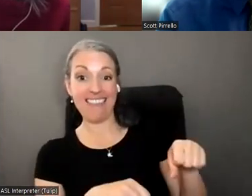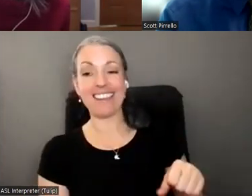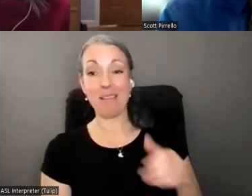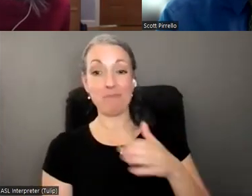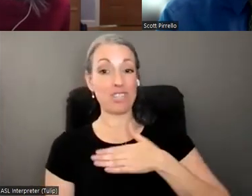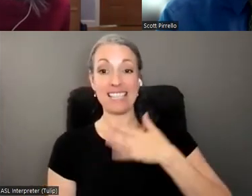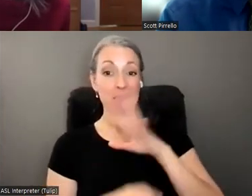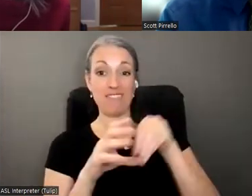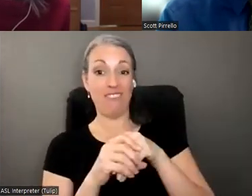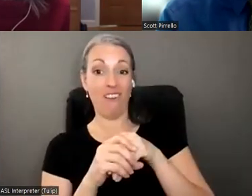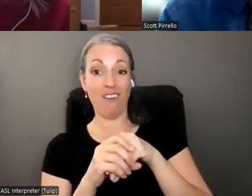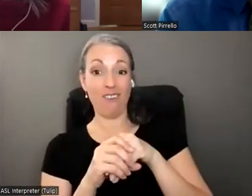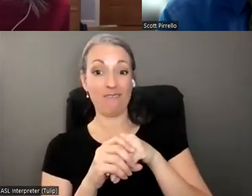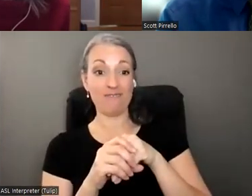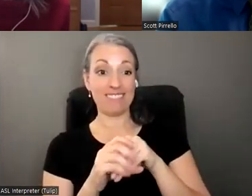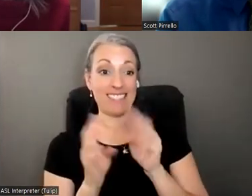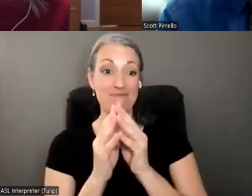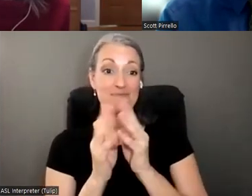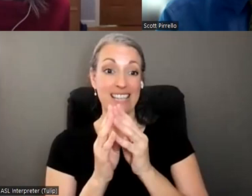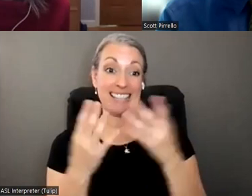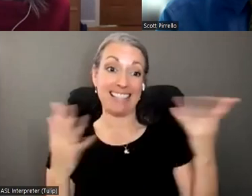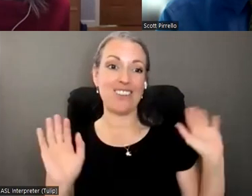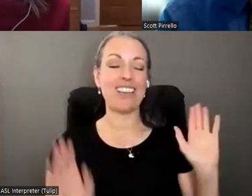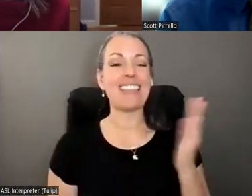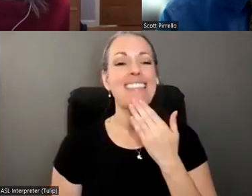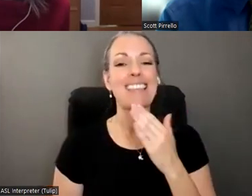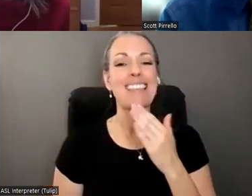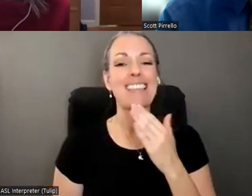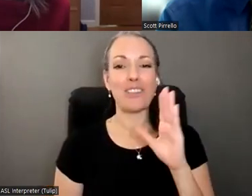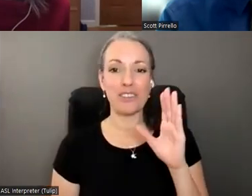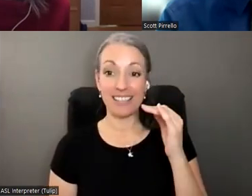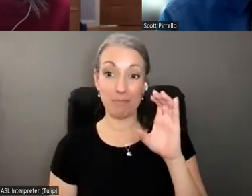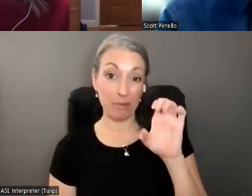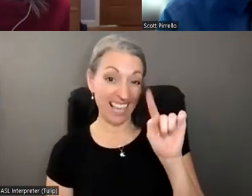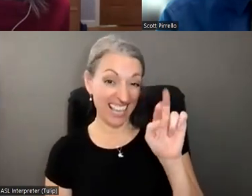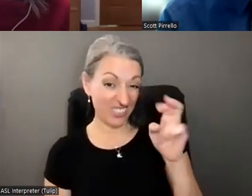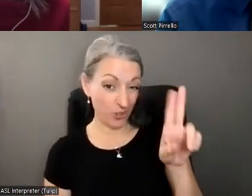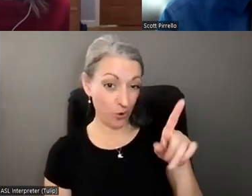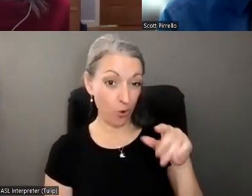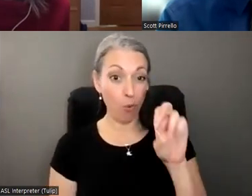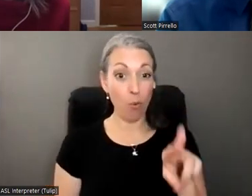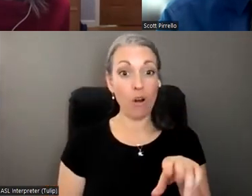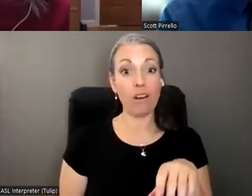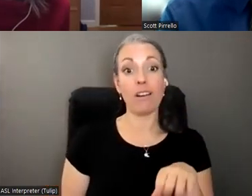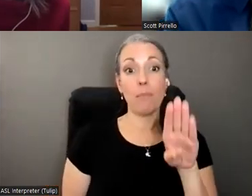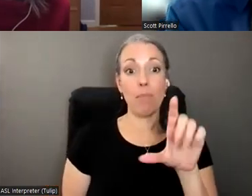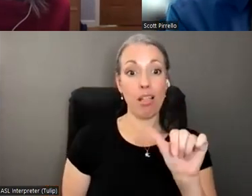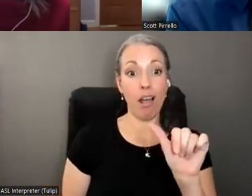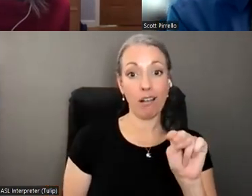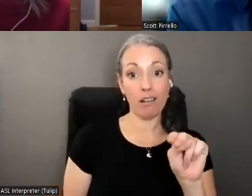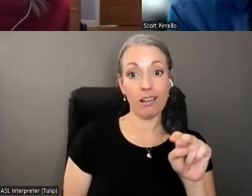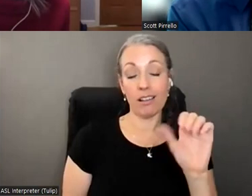planning. Thank you, Blanca. If you or Anester want to speak on, on, on that question, absolutely. Go ahead.